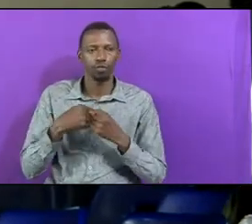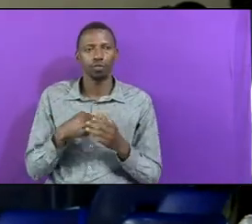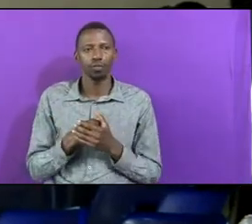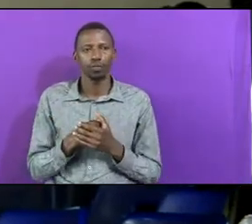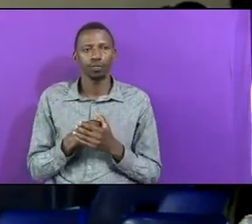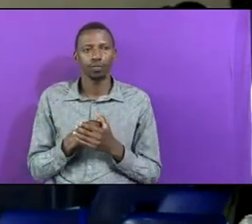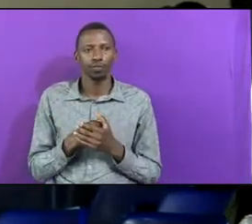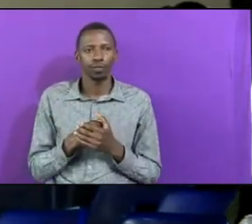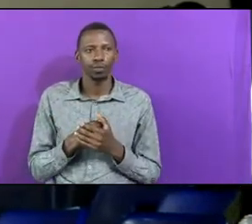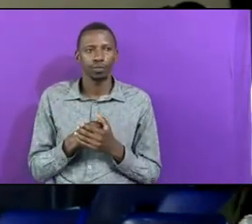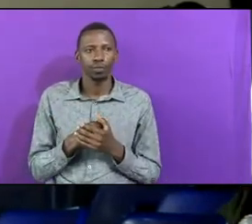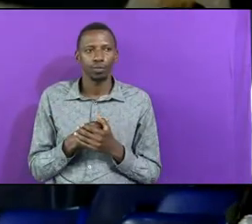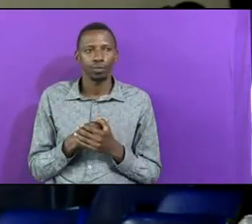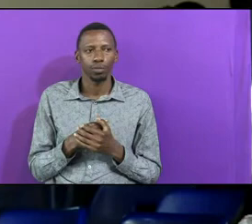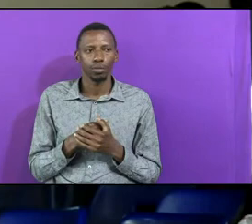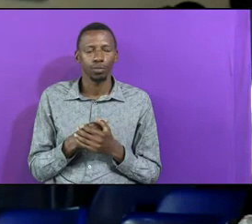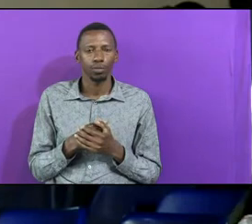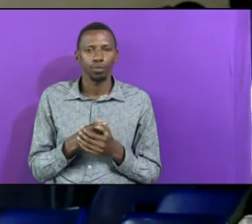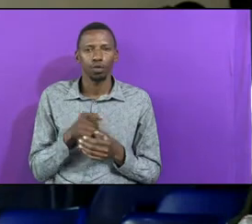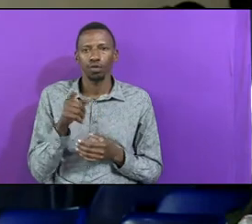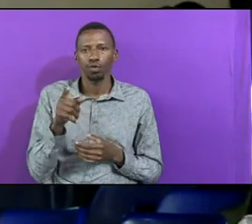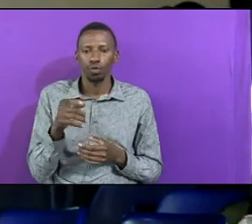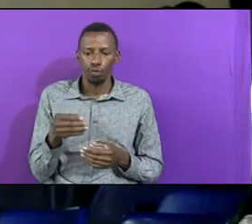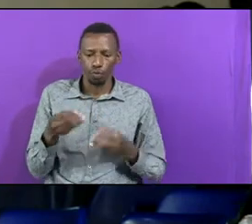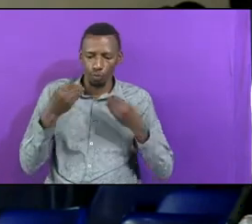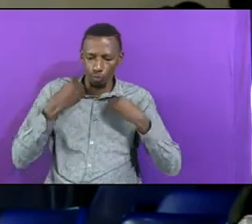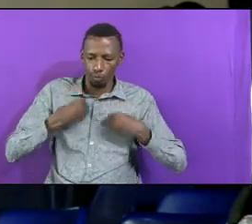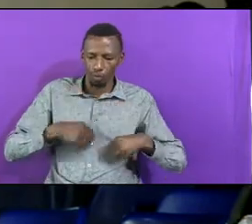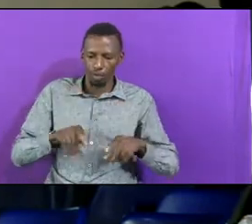How Can You Dress As If It Is Normal And Yet There Is Crisis